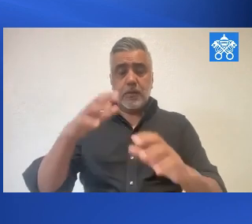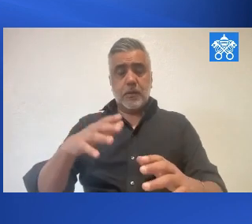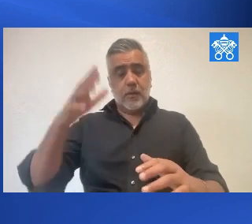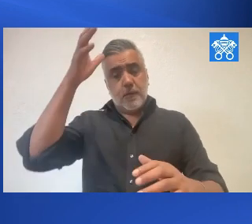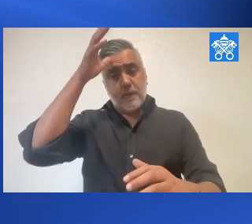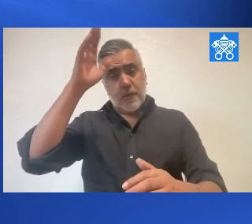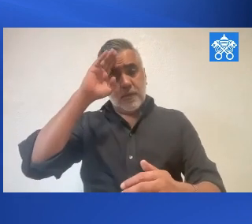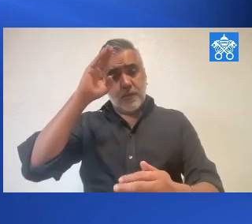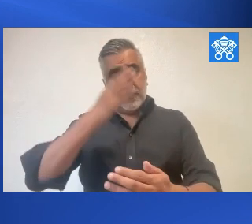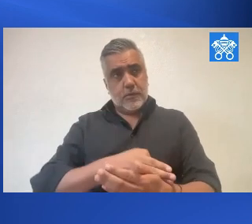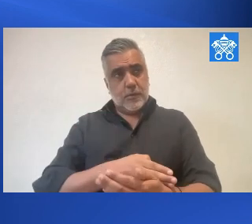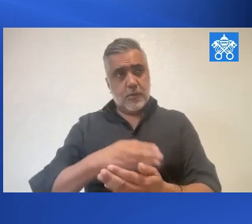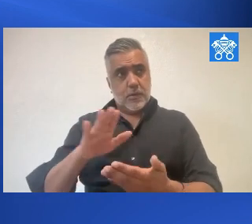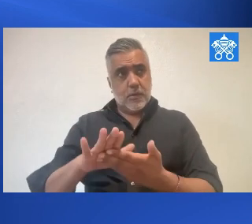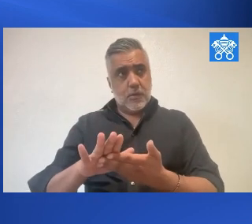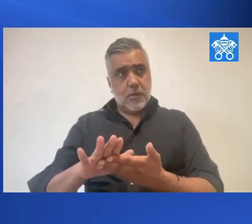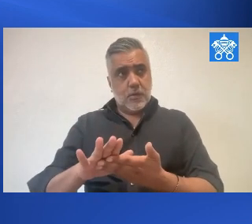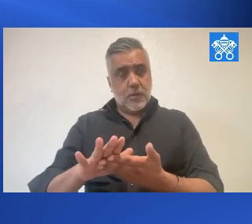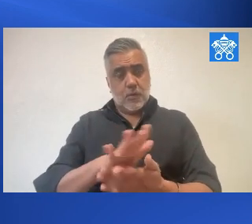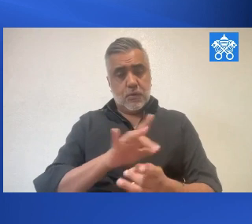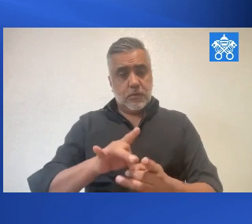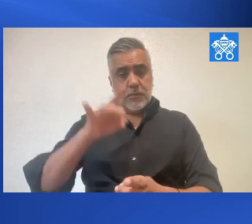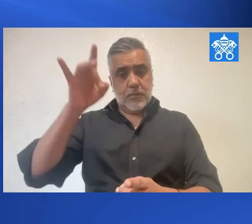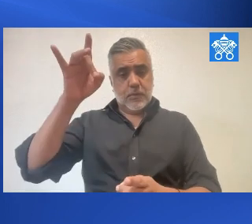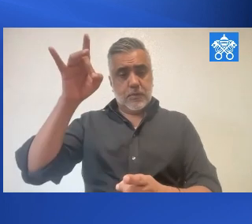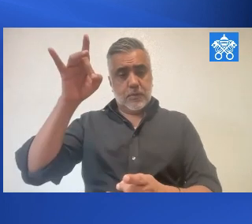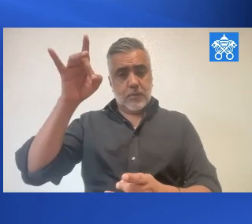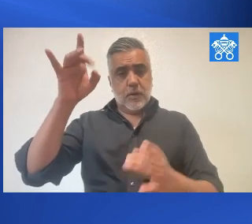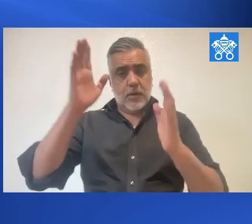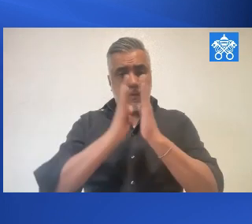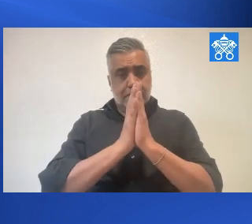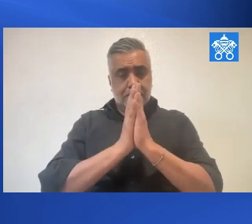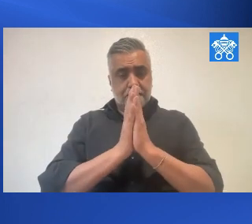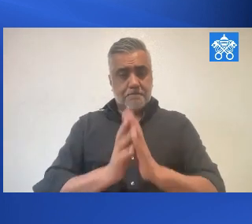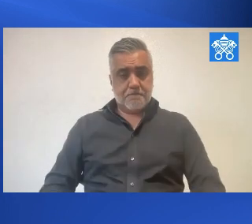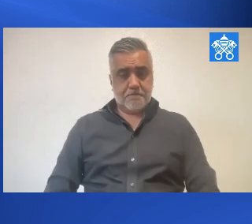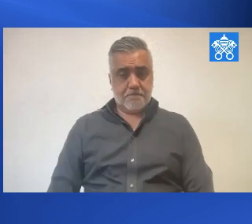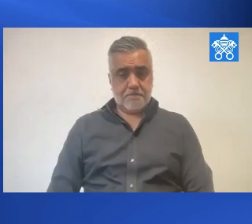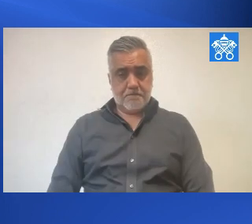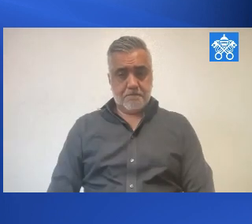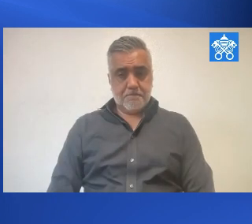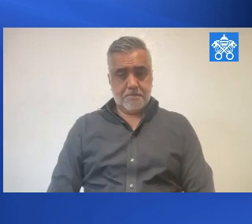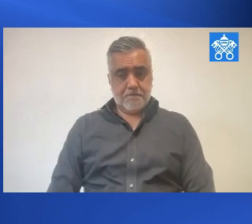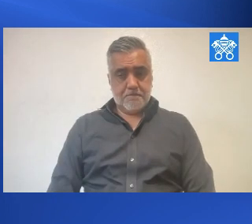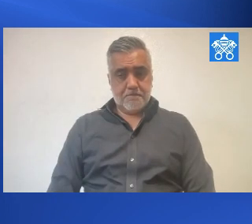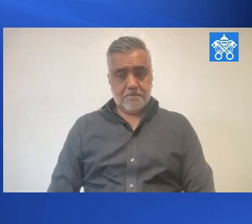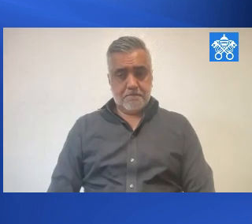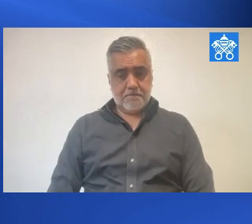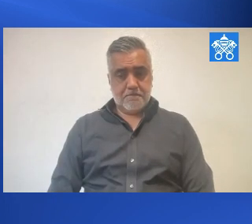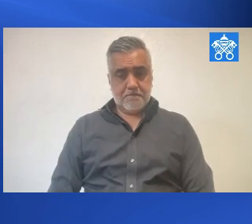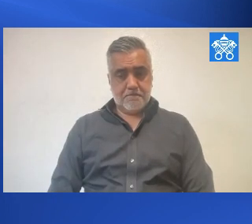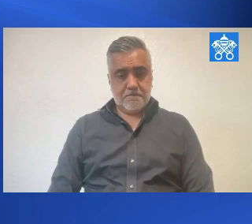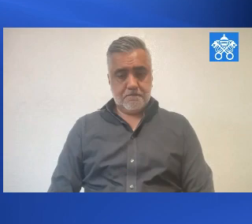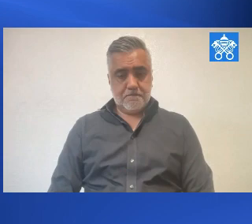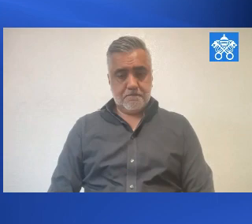Menevichagos, omnipote Theos, Pater, et Filius, et Spiritus Sanctus. Amen.